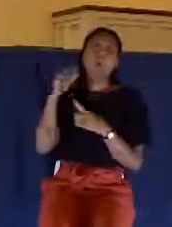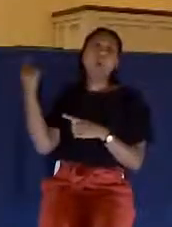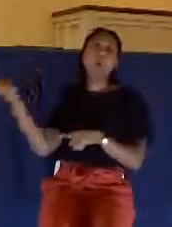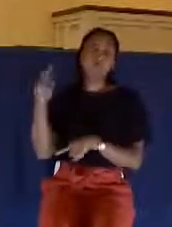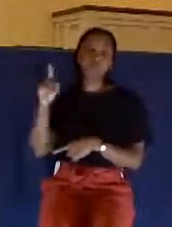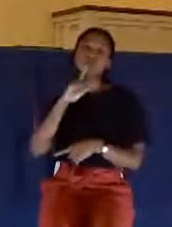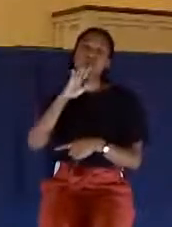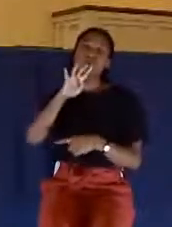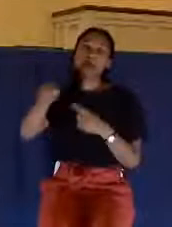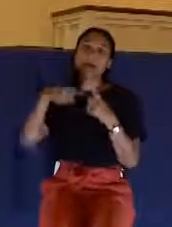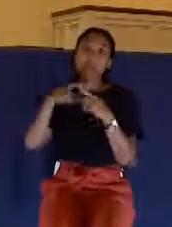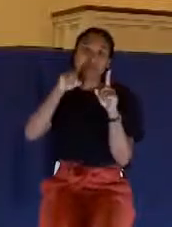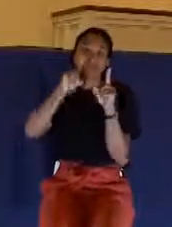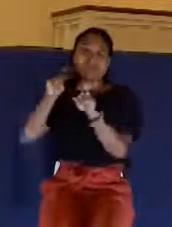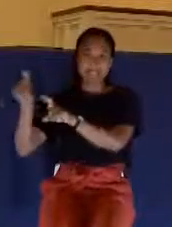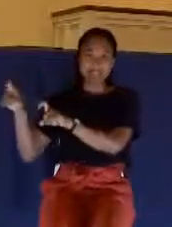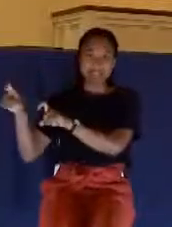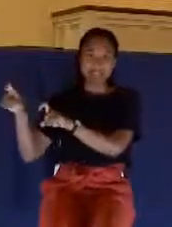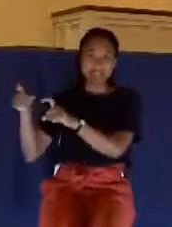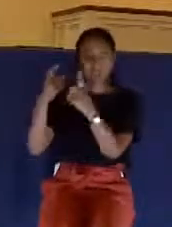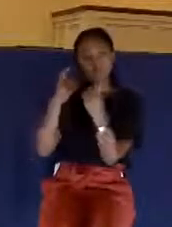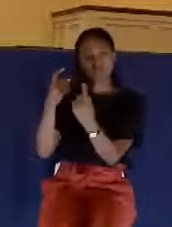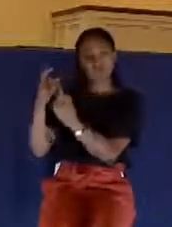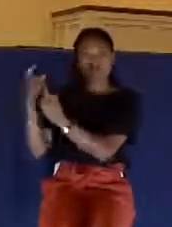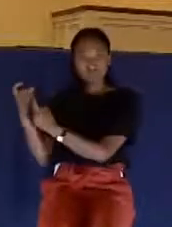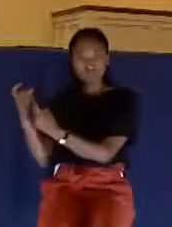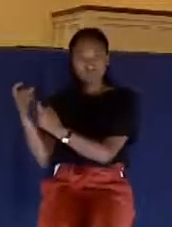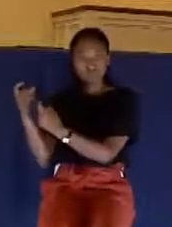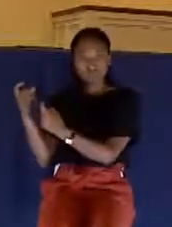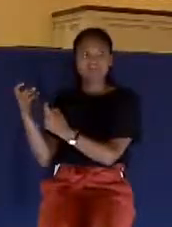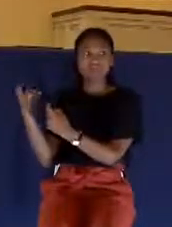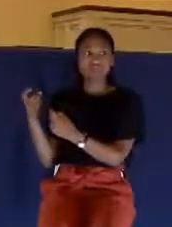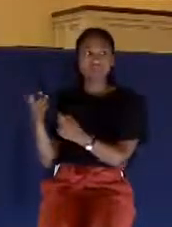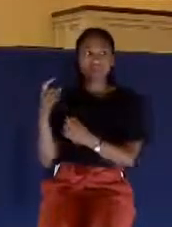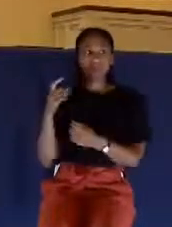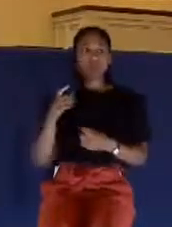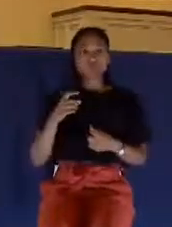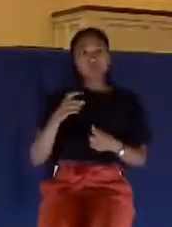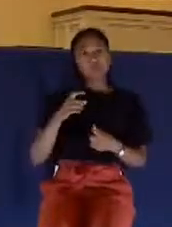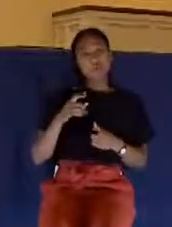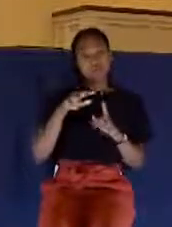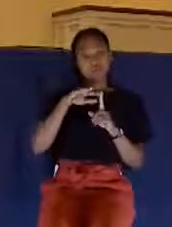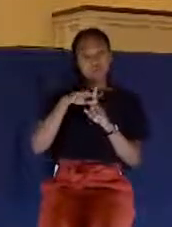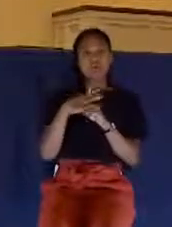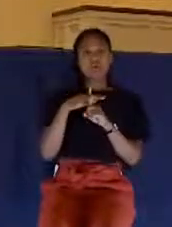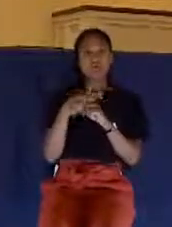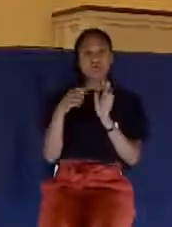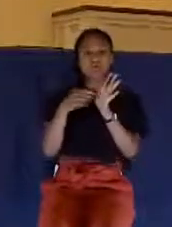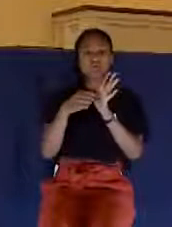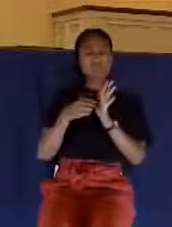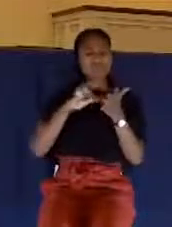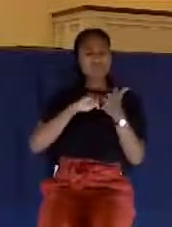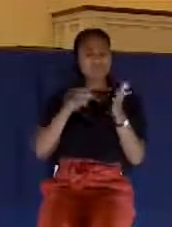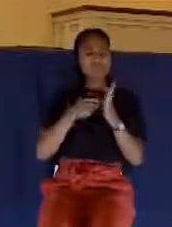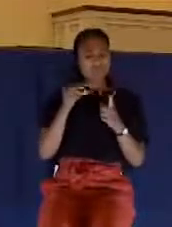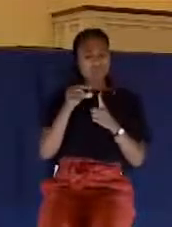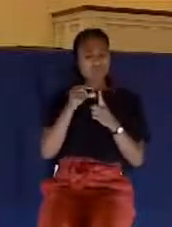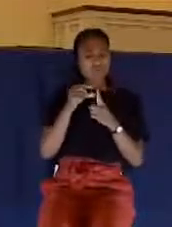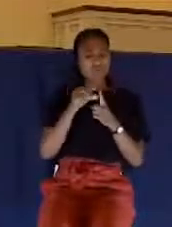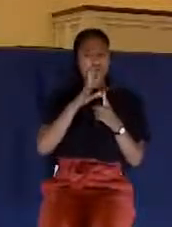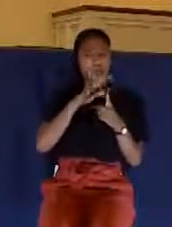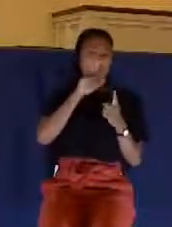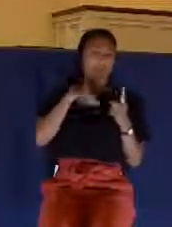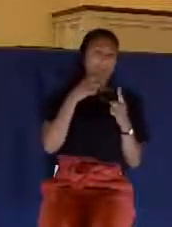testing. That's how we know what it means. The context will determine the meaning of the word. Whenever